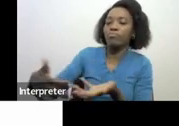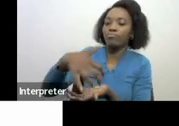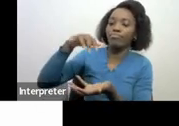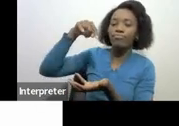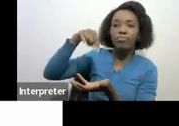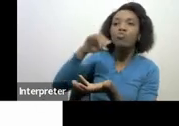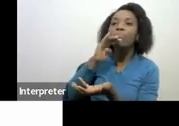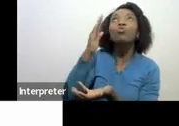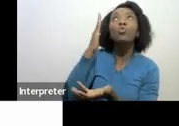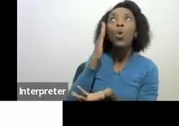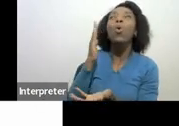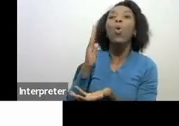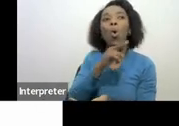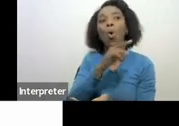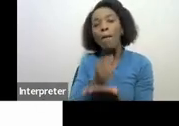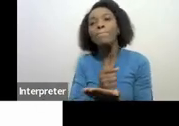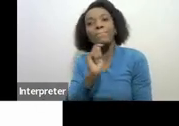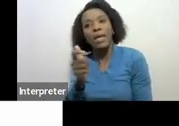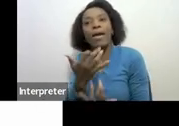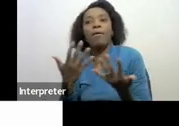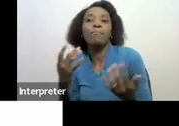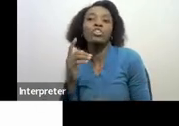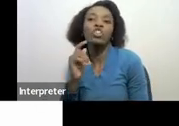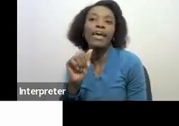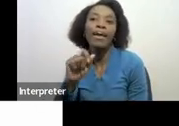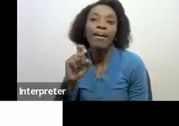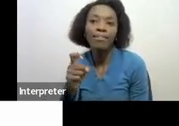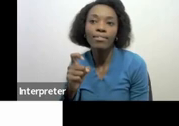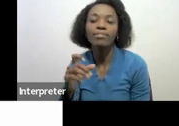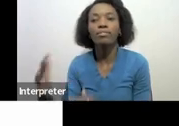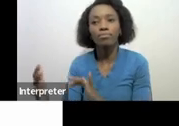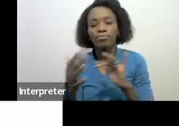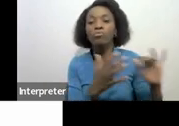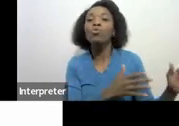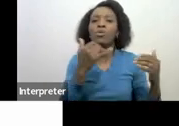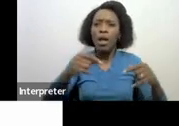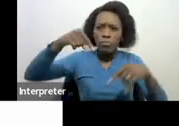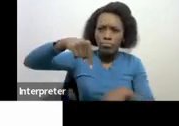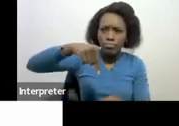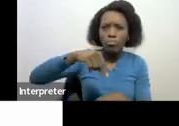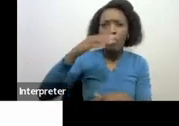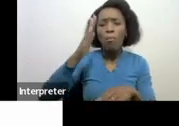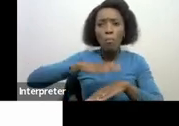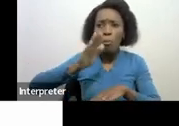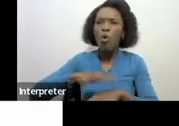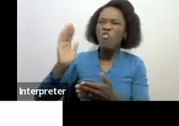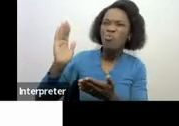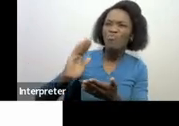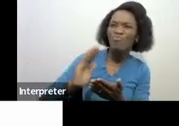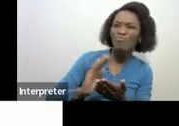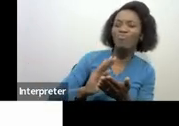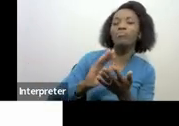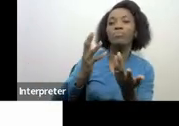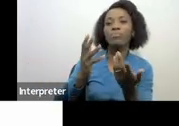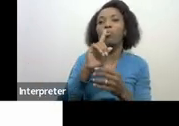tax you on and then also there's another one if we had to go down more on this reduction process which is a medical